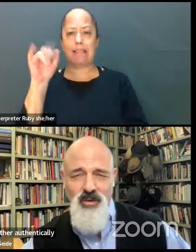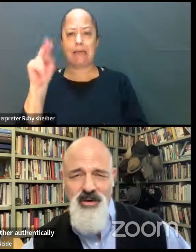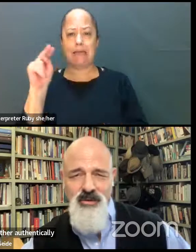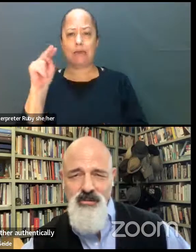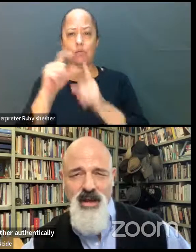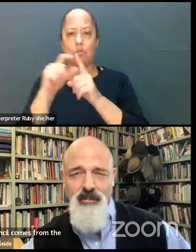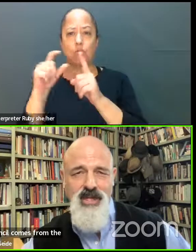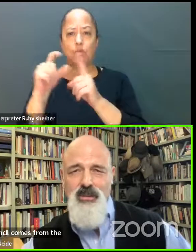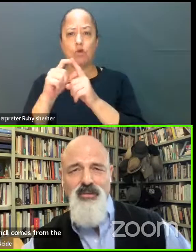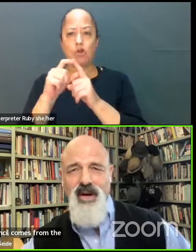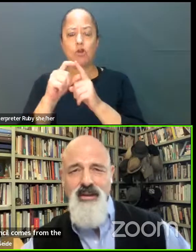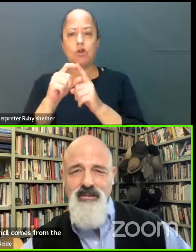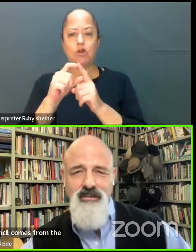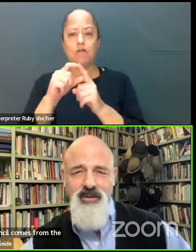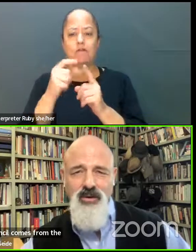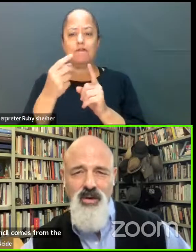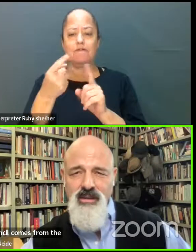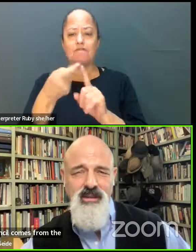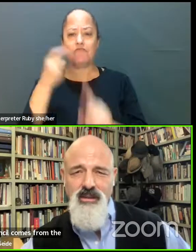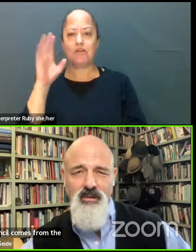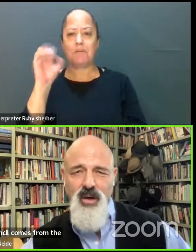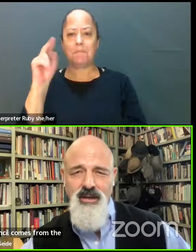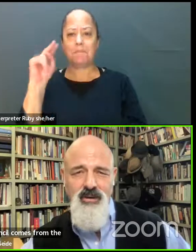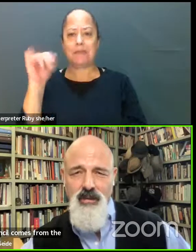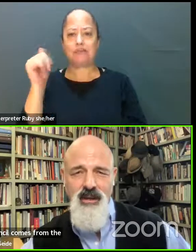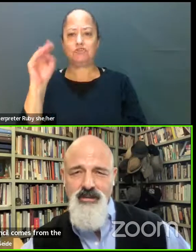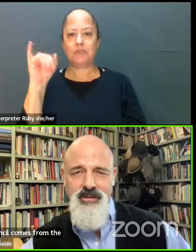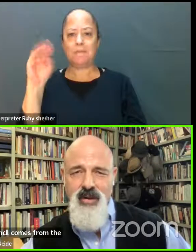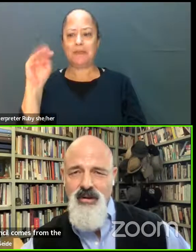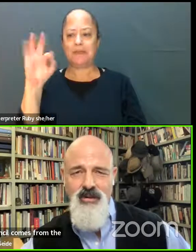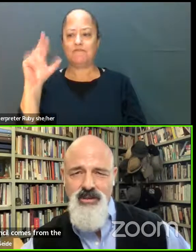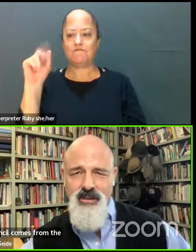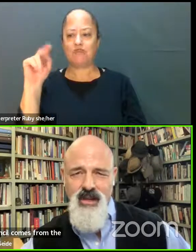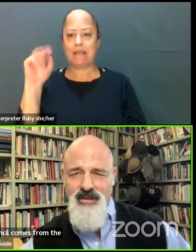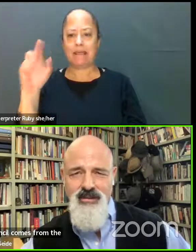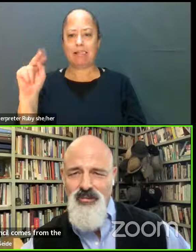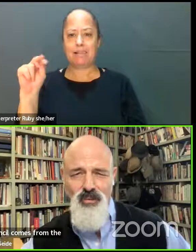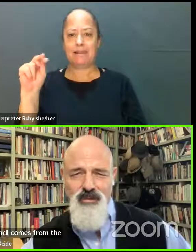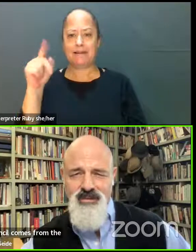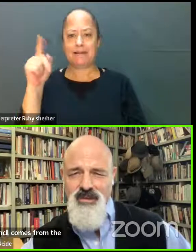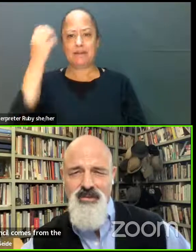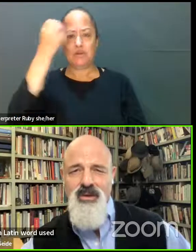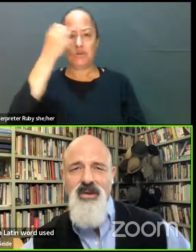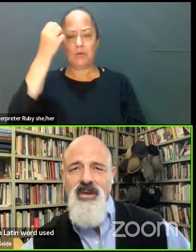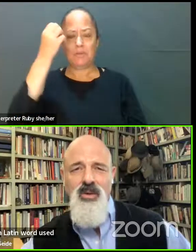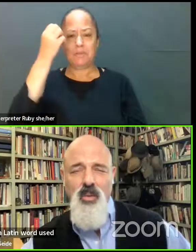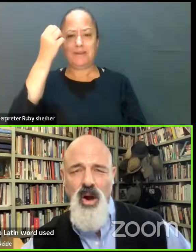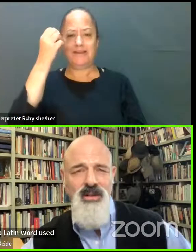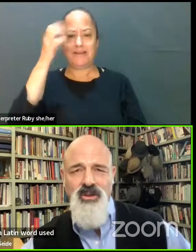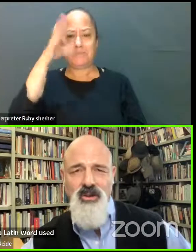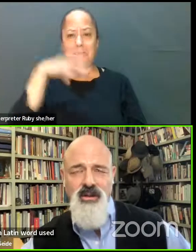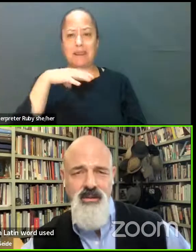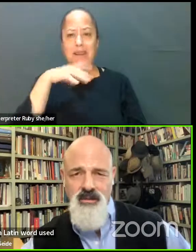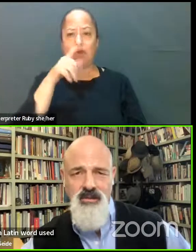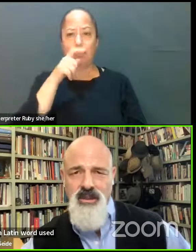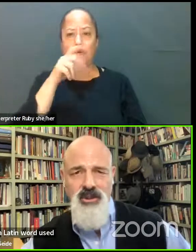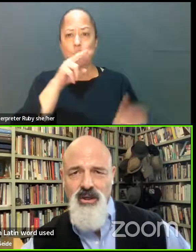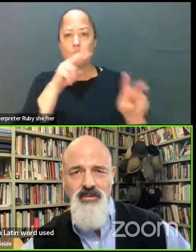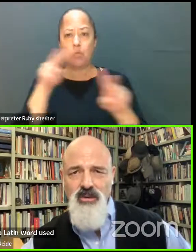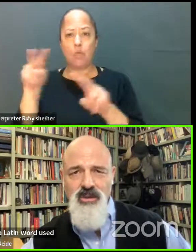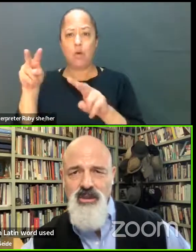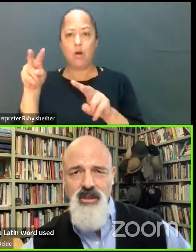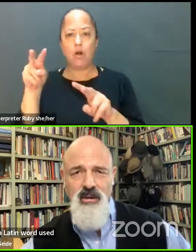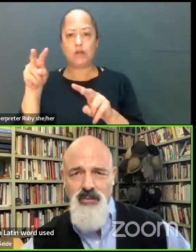word. It was a word used by Benjamin Franklin, who was a white European Judeo-Christian Latin informed dude who watched the